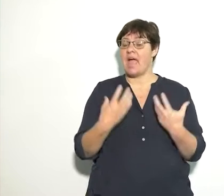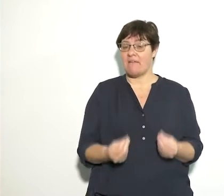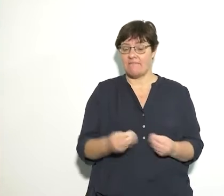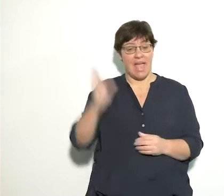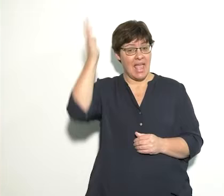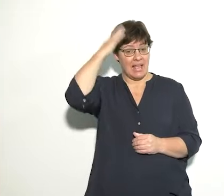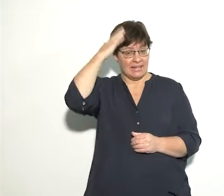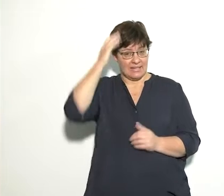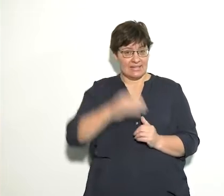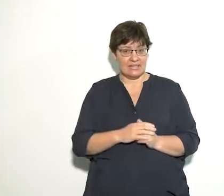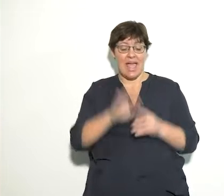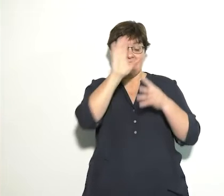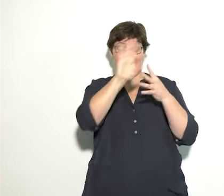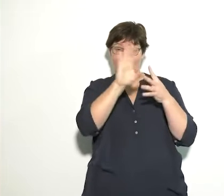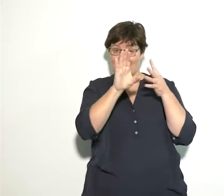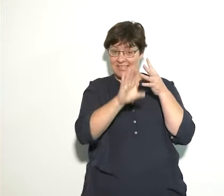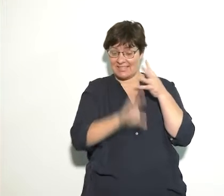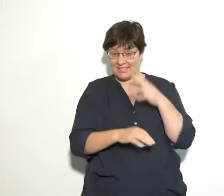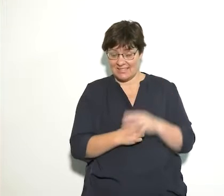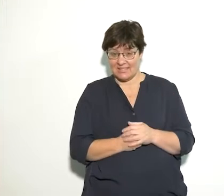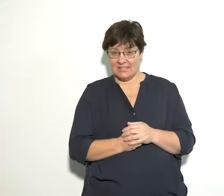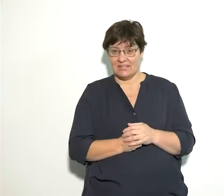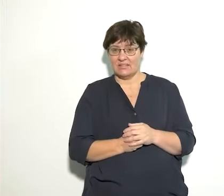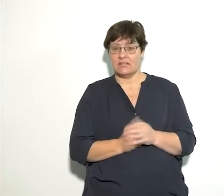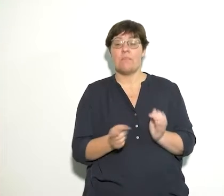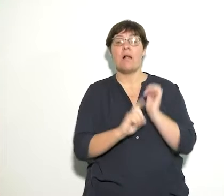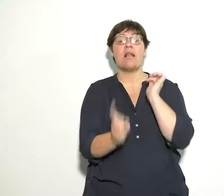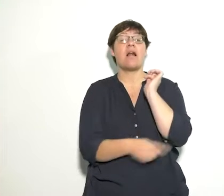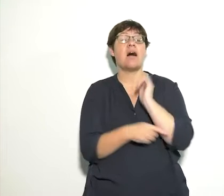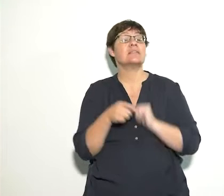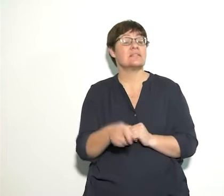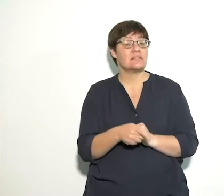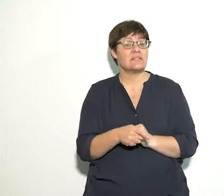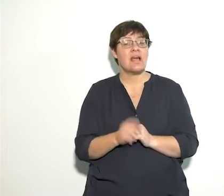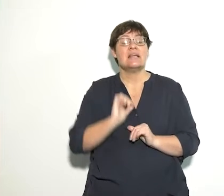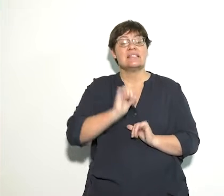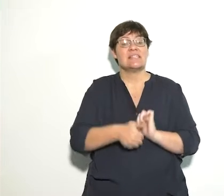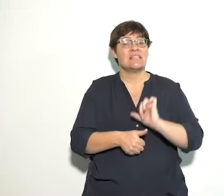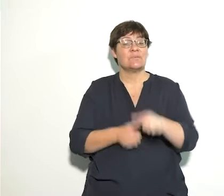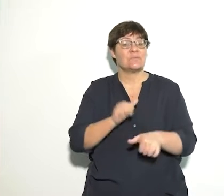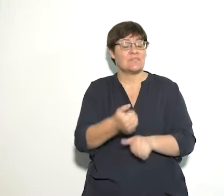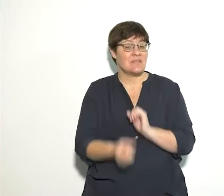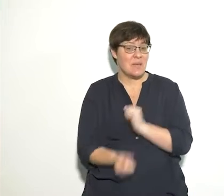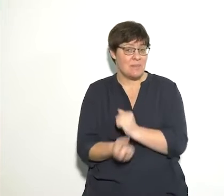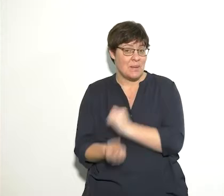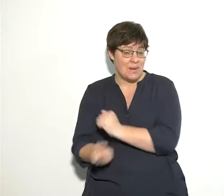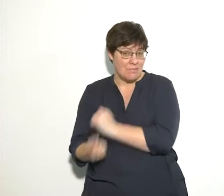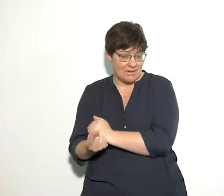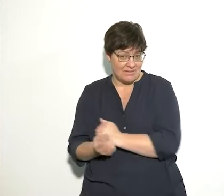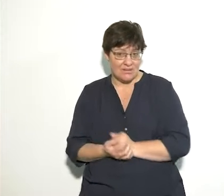have a heading, the characters and my last heading, sequence of events.